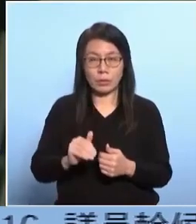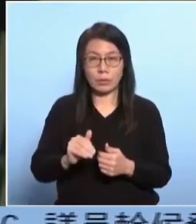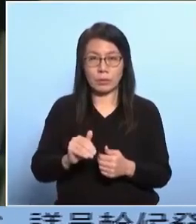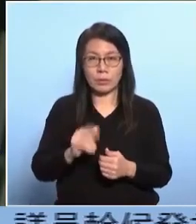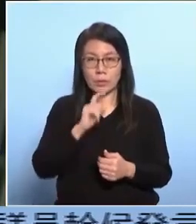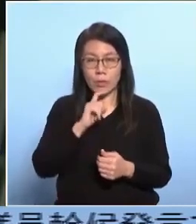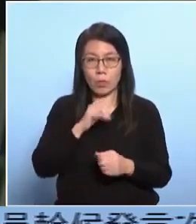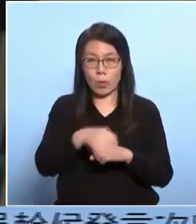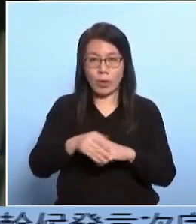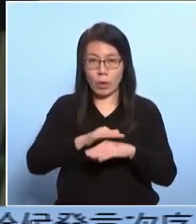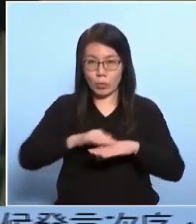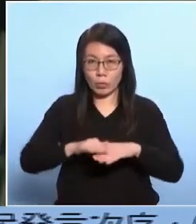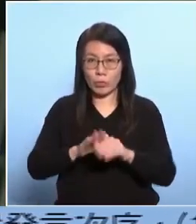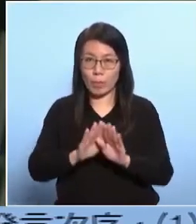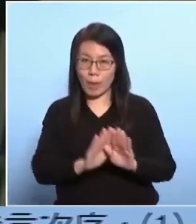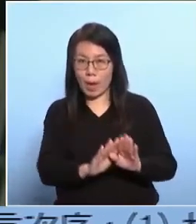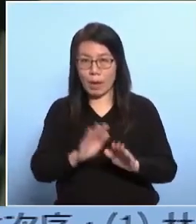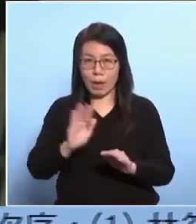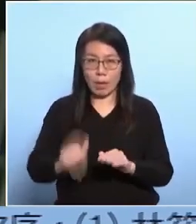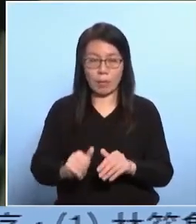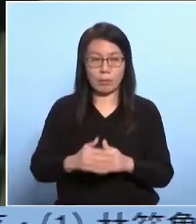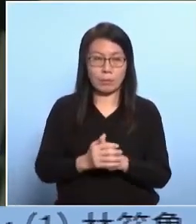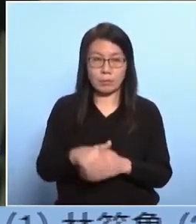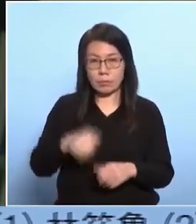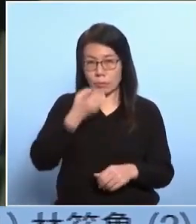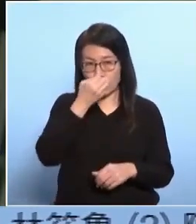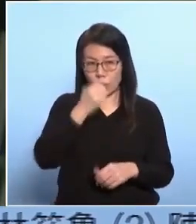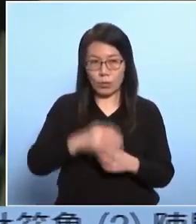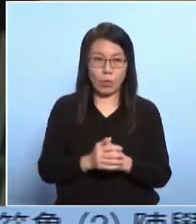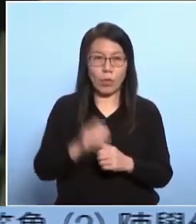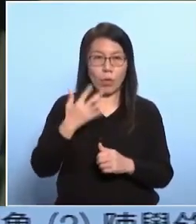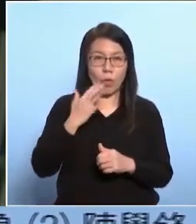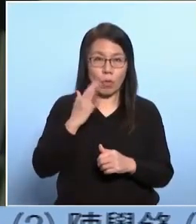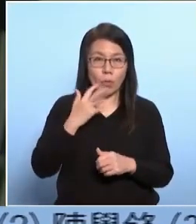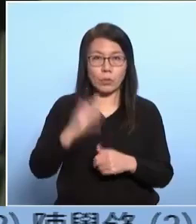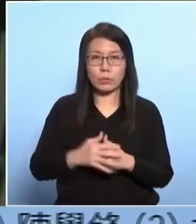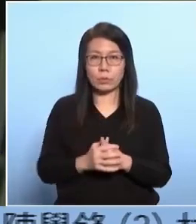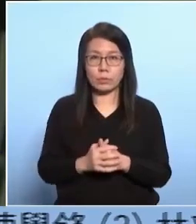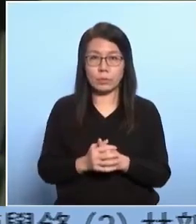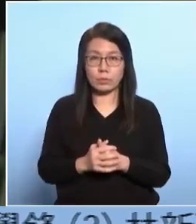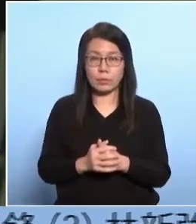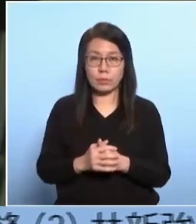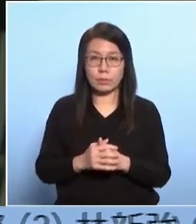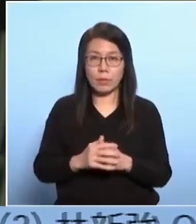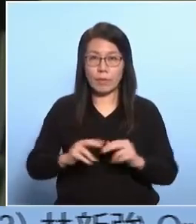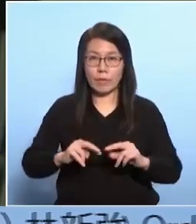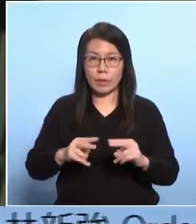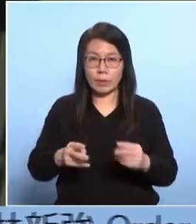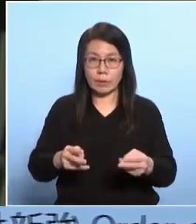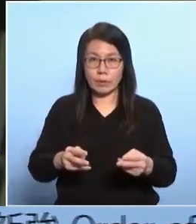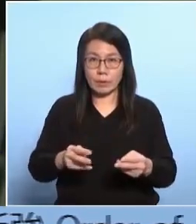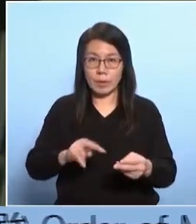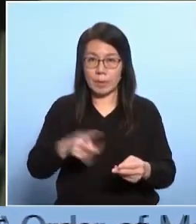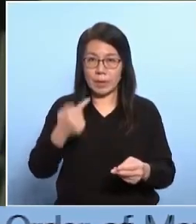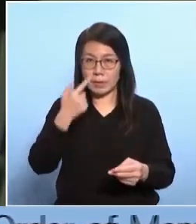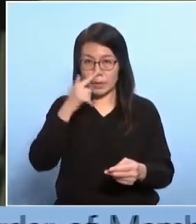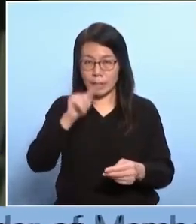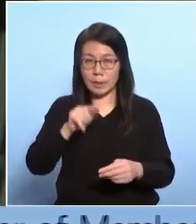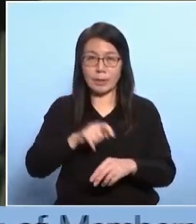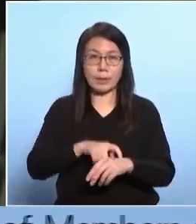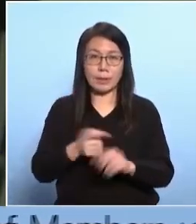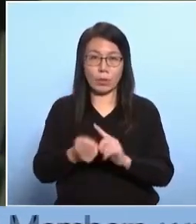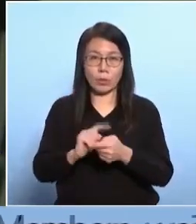and collaboration collaboration between Hong Kong and Macau are poised to enter a new era, exemplifying the central